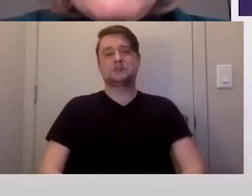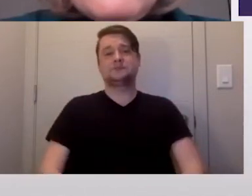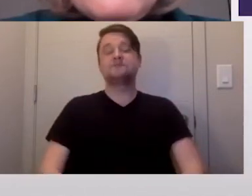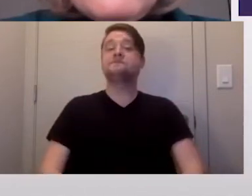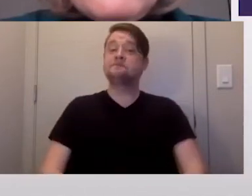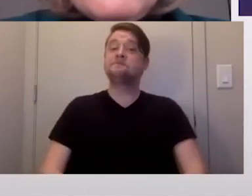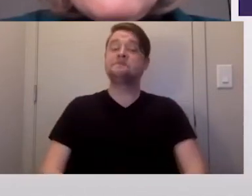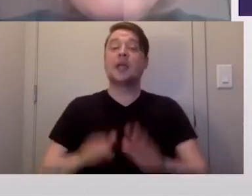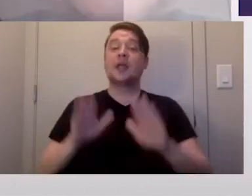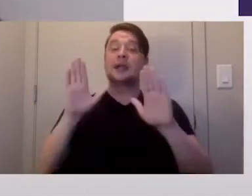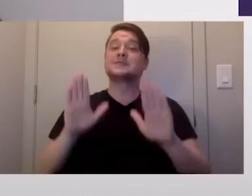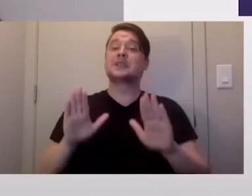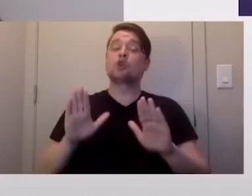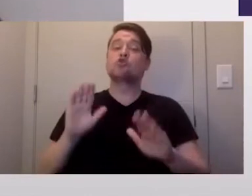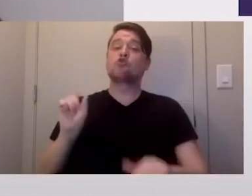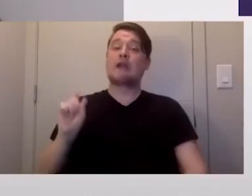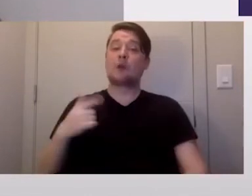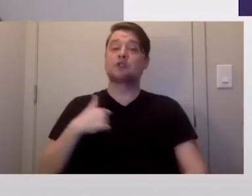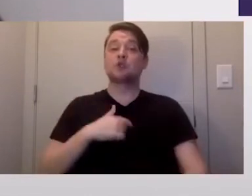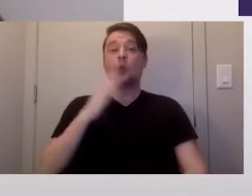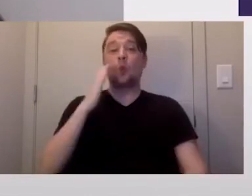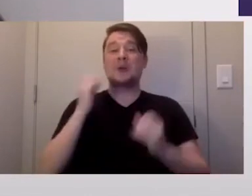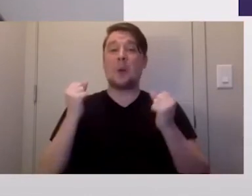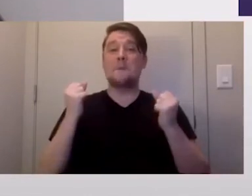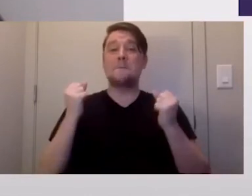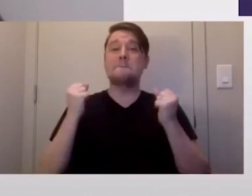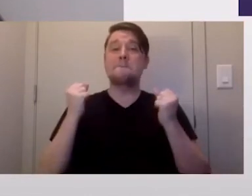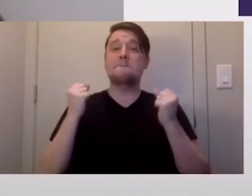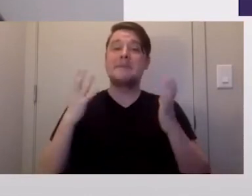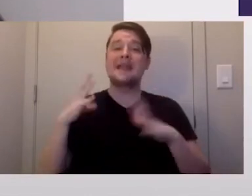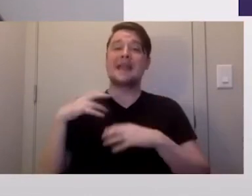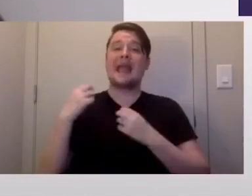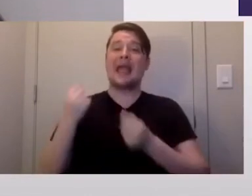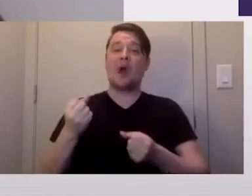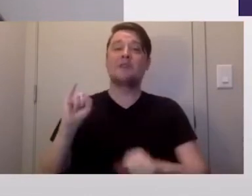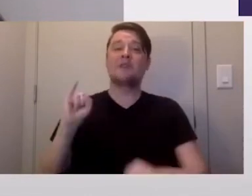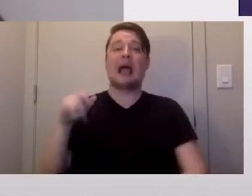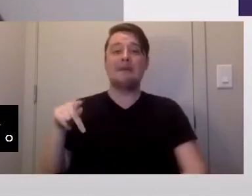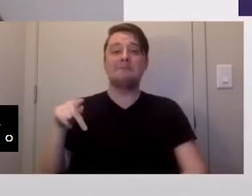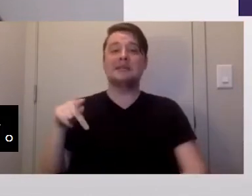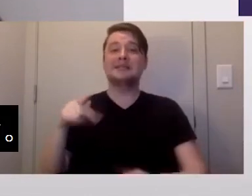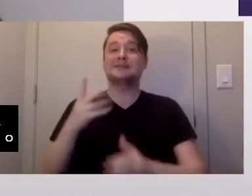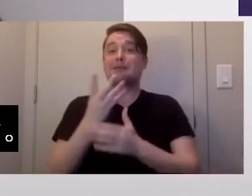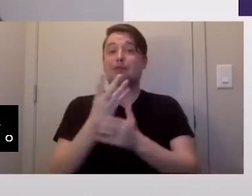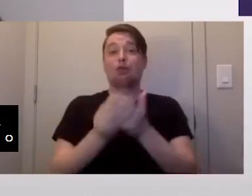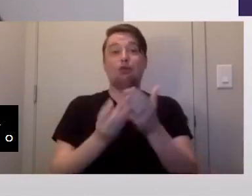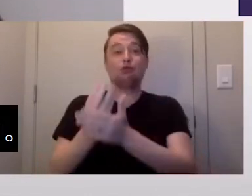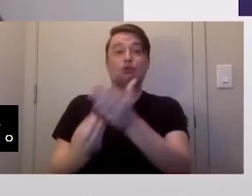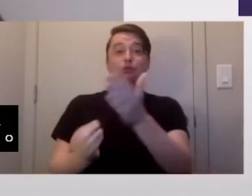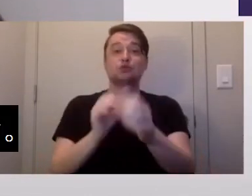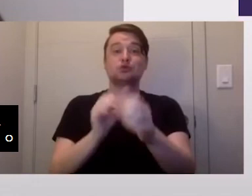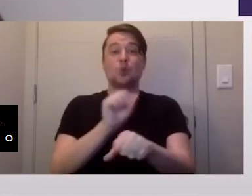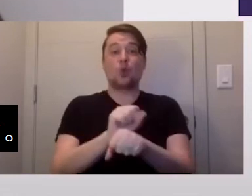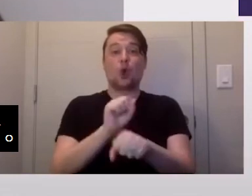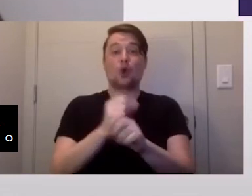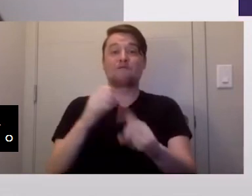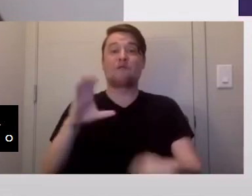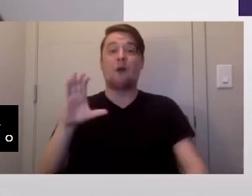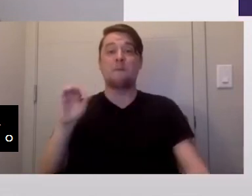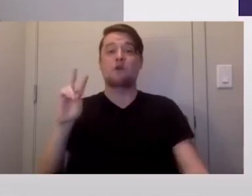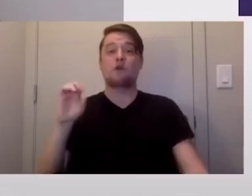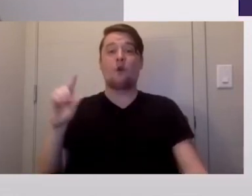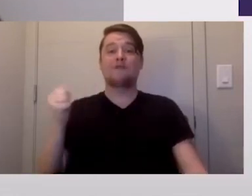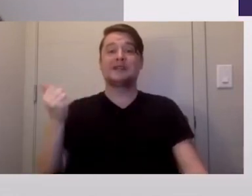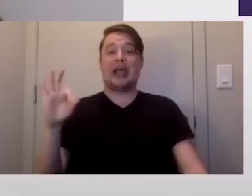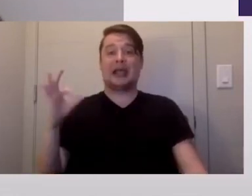that's a great question. We know that many healthy IPs are losing work due to COVID-19. If